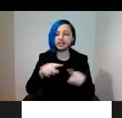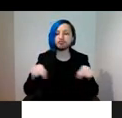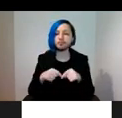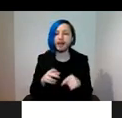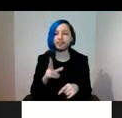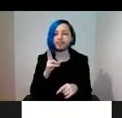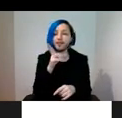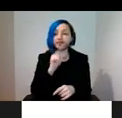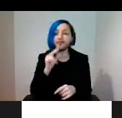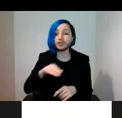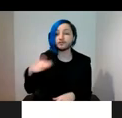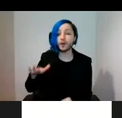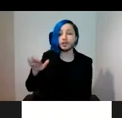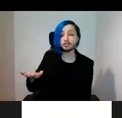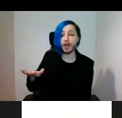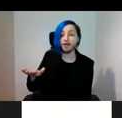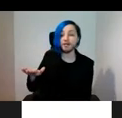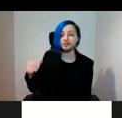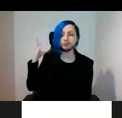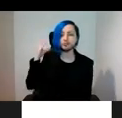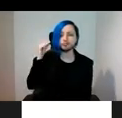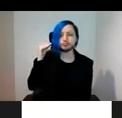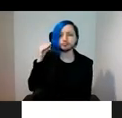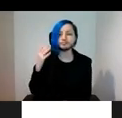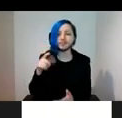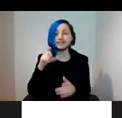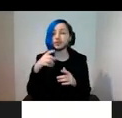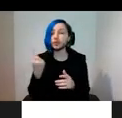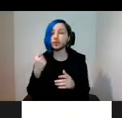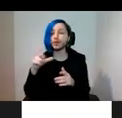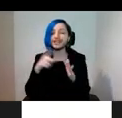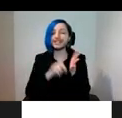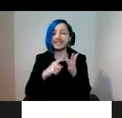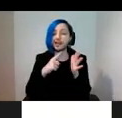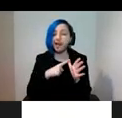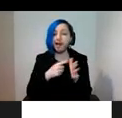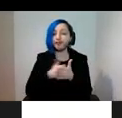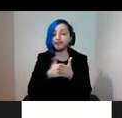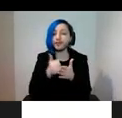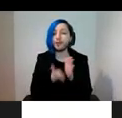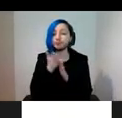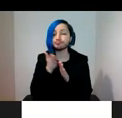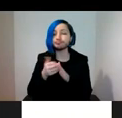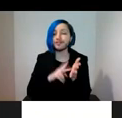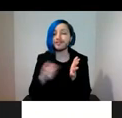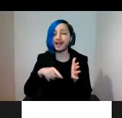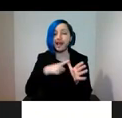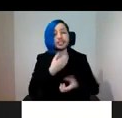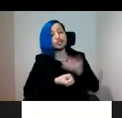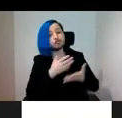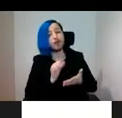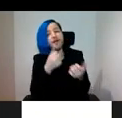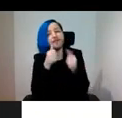in my ears. It turned out to be Celia, a frequent visitor to the V&A, and she describes her favourite objects to Jeremy Deller.